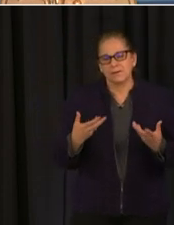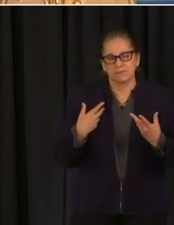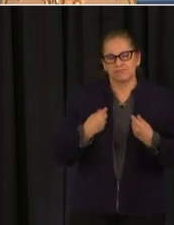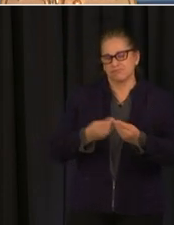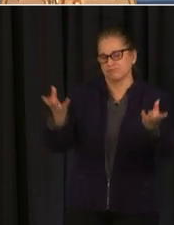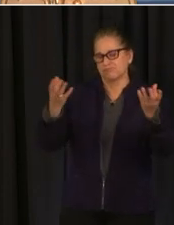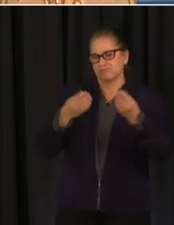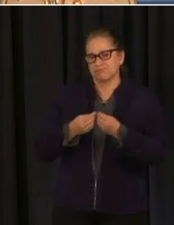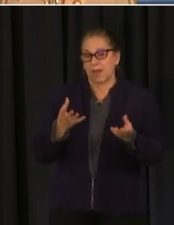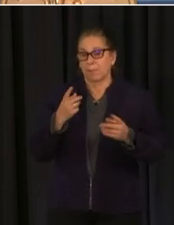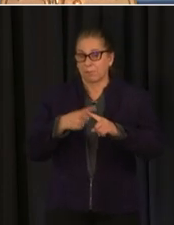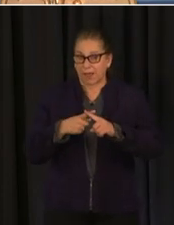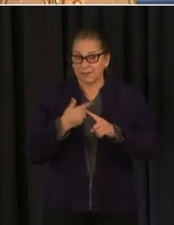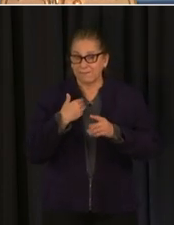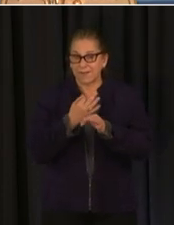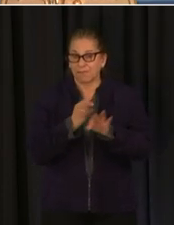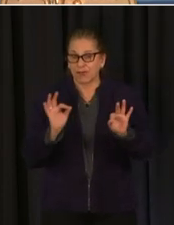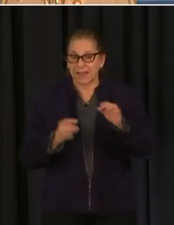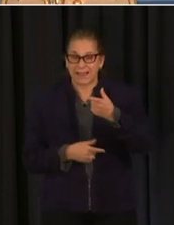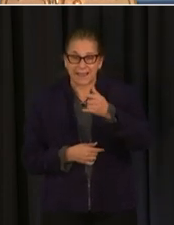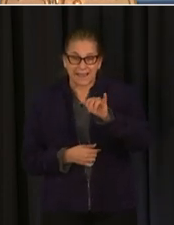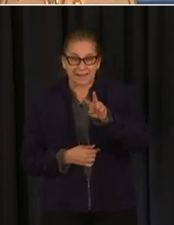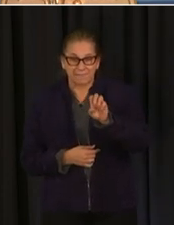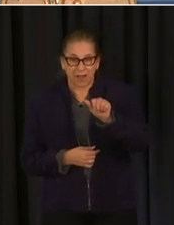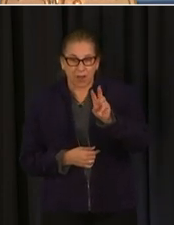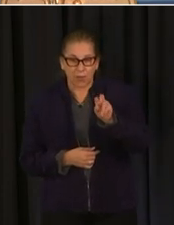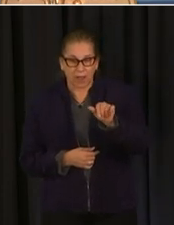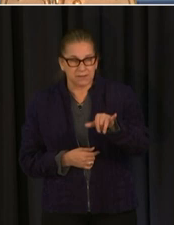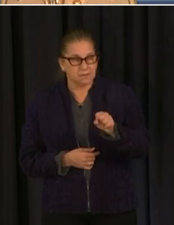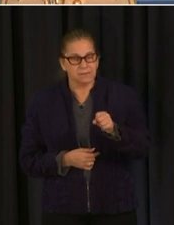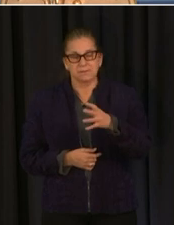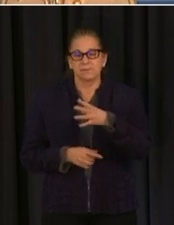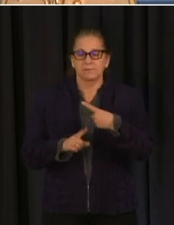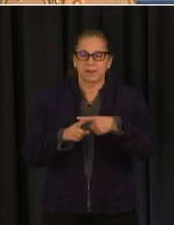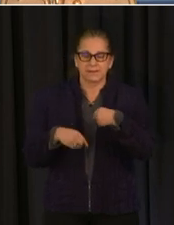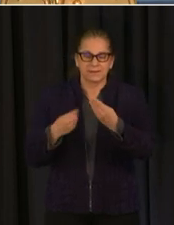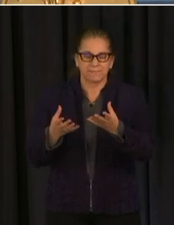arrangements with dc health to support that activity